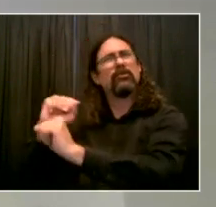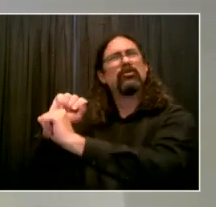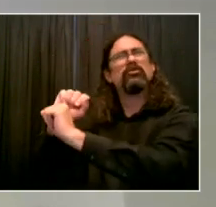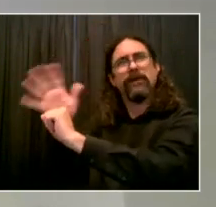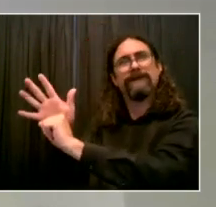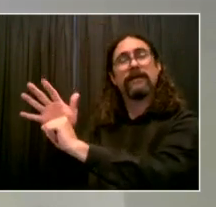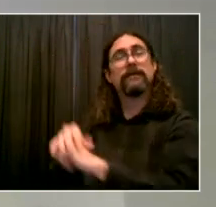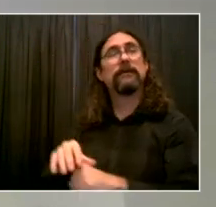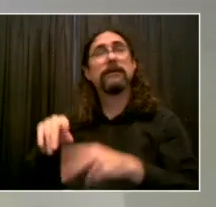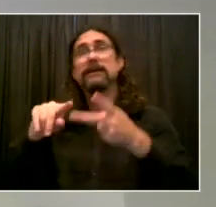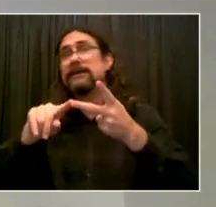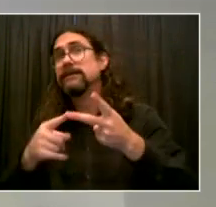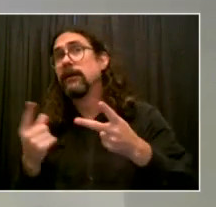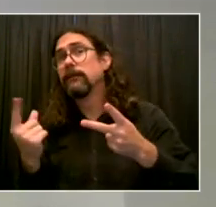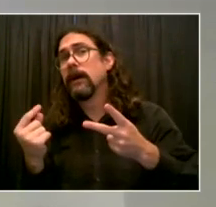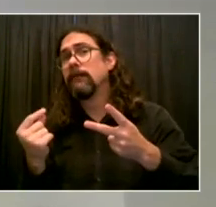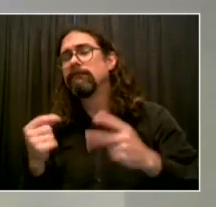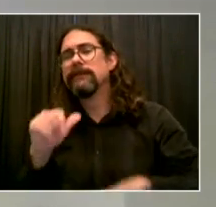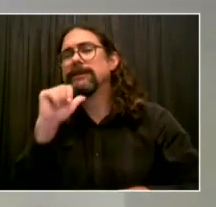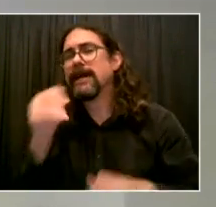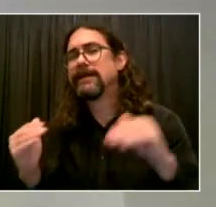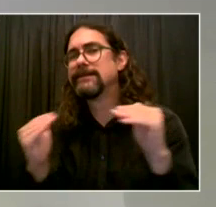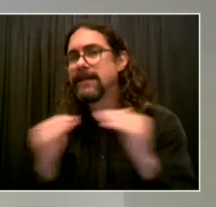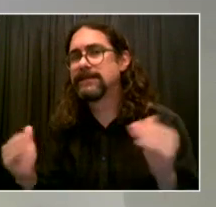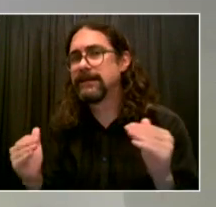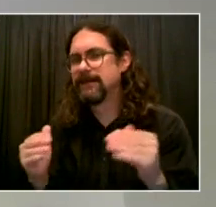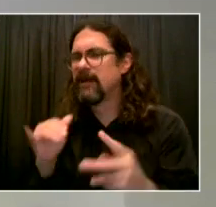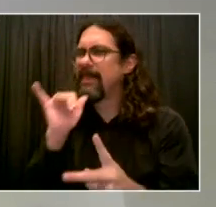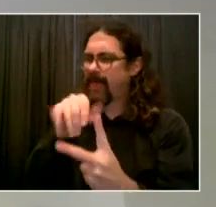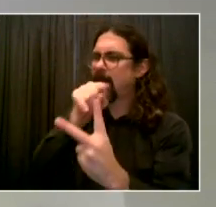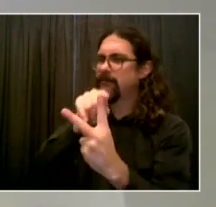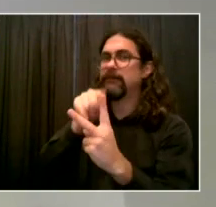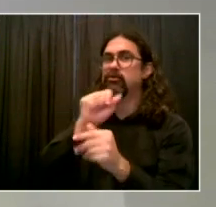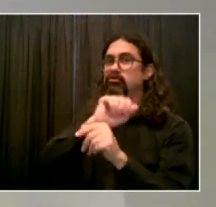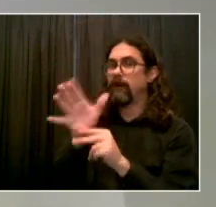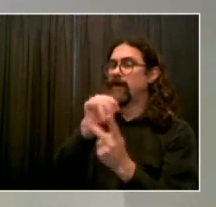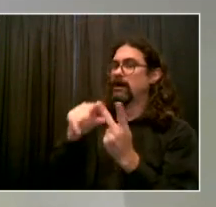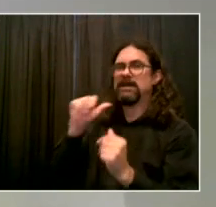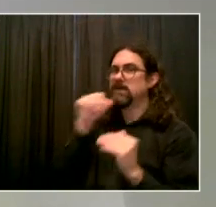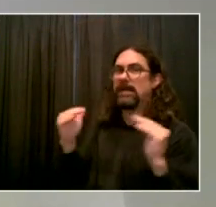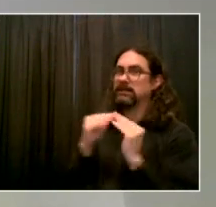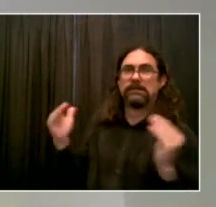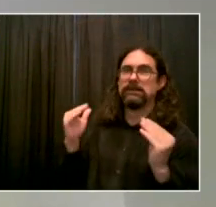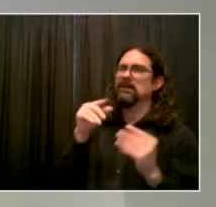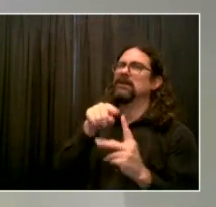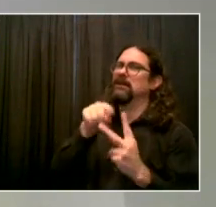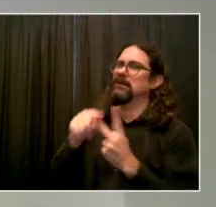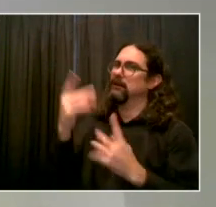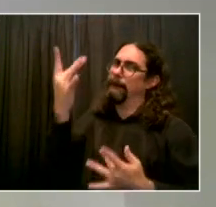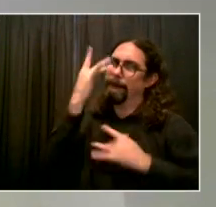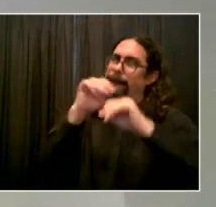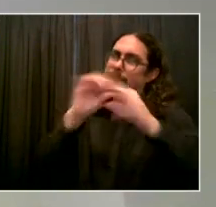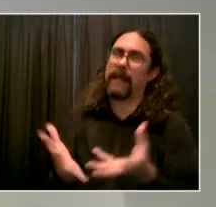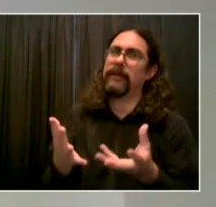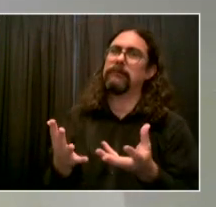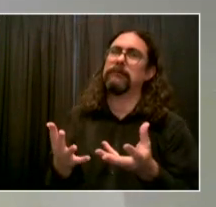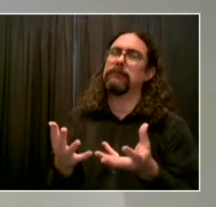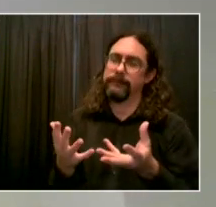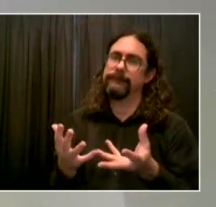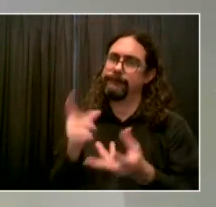lines in our nation's healthcare system and lent new urgency to the call to better protect the health of the public.